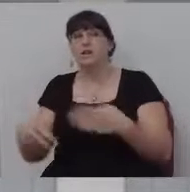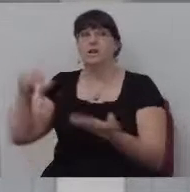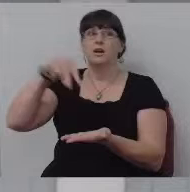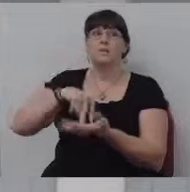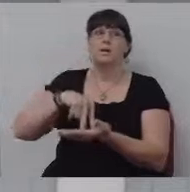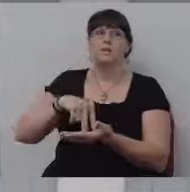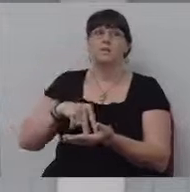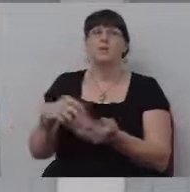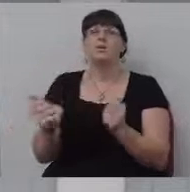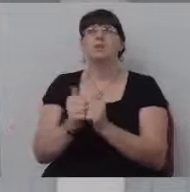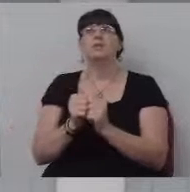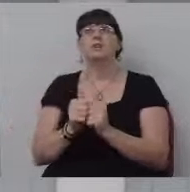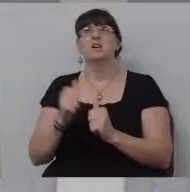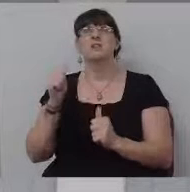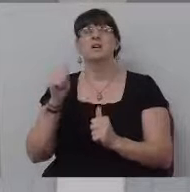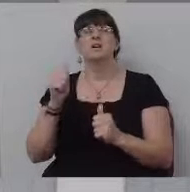dignity.